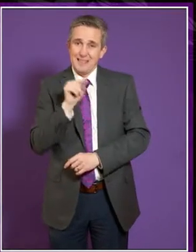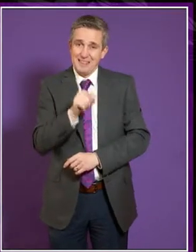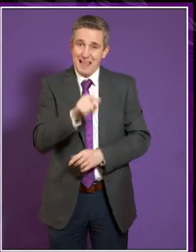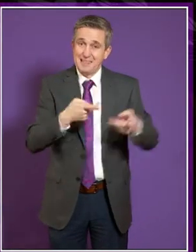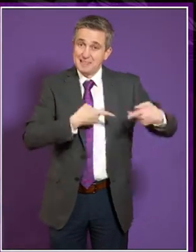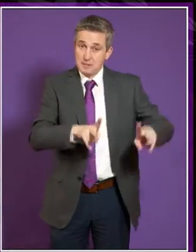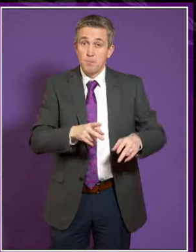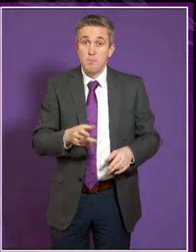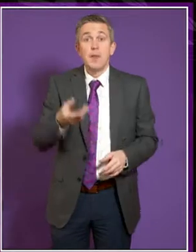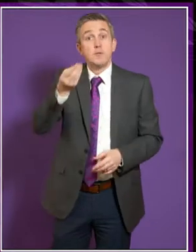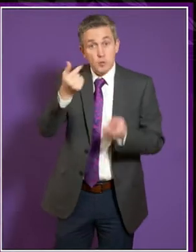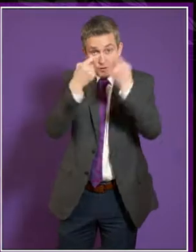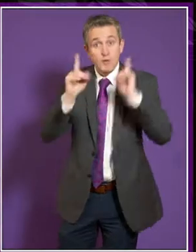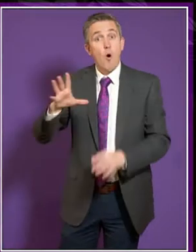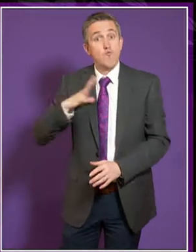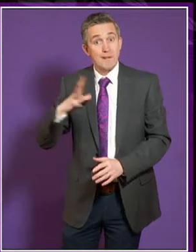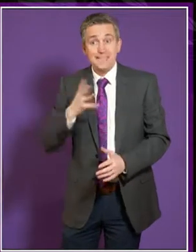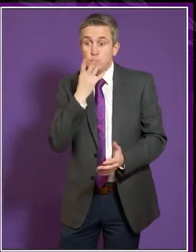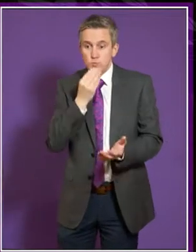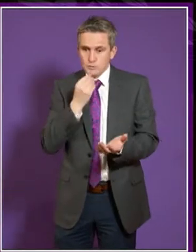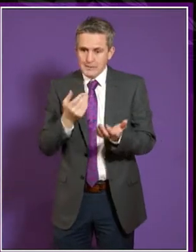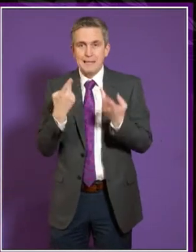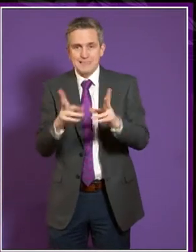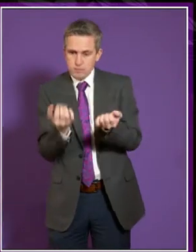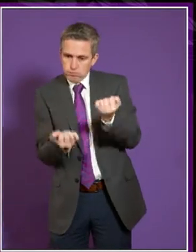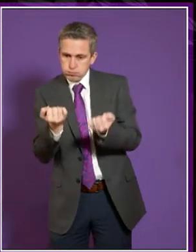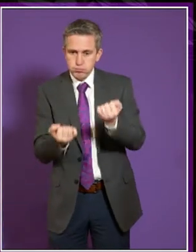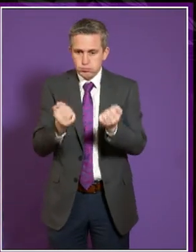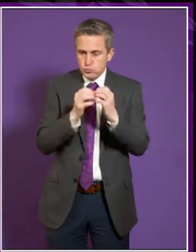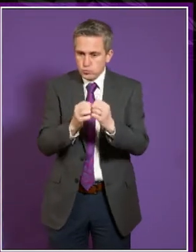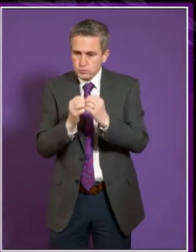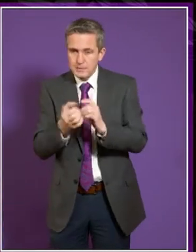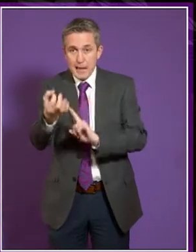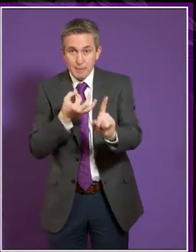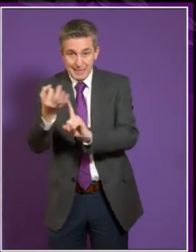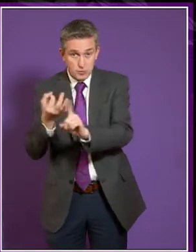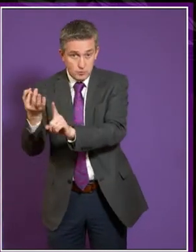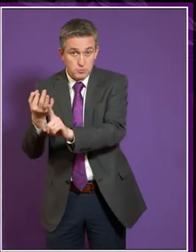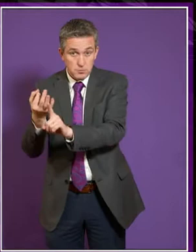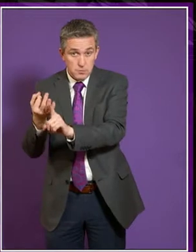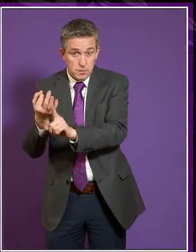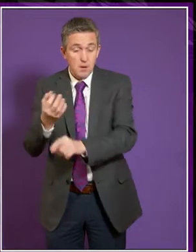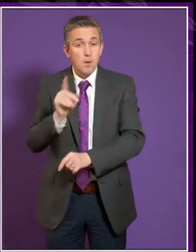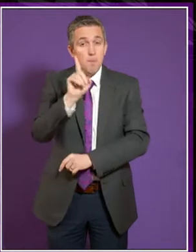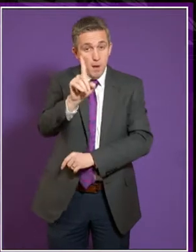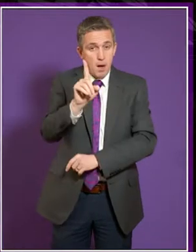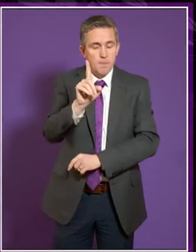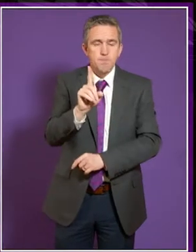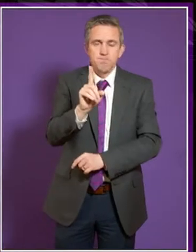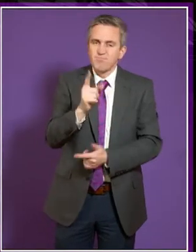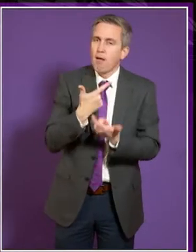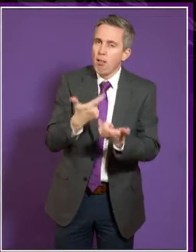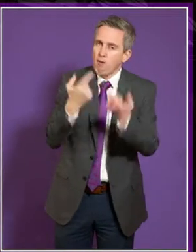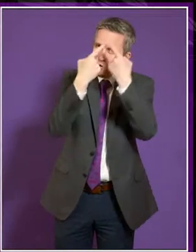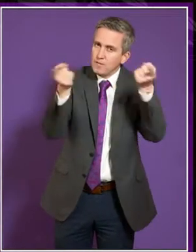Now, some are doing that, and I think there is a nervousness among many universities